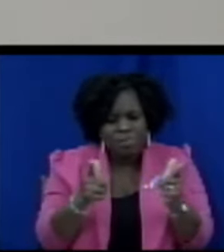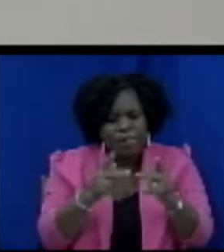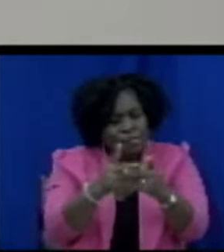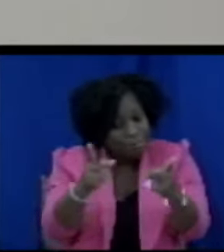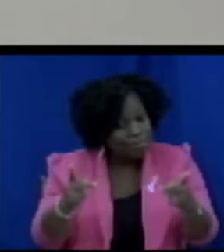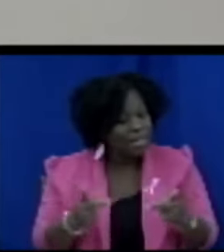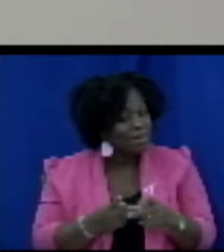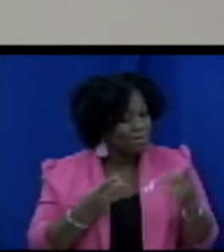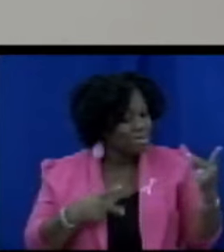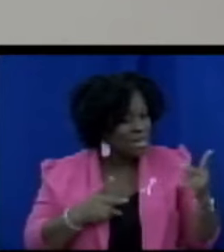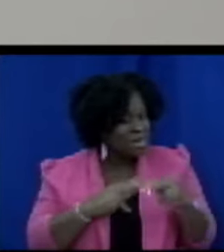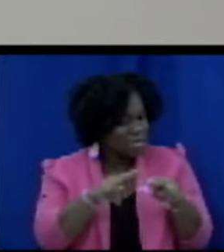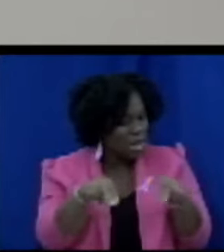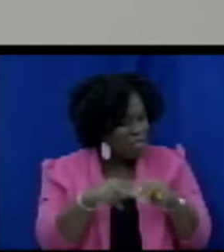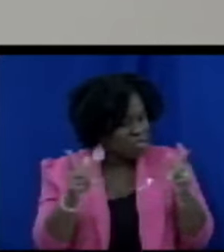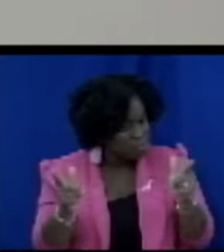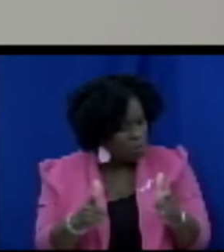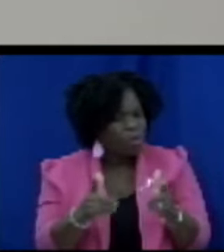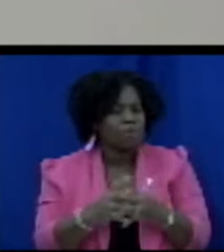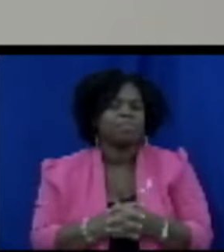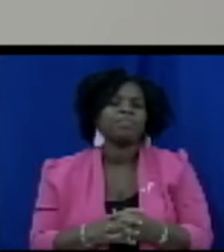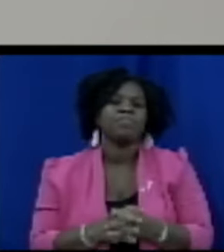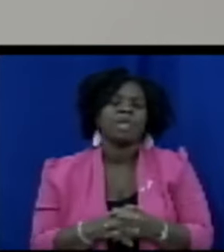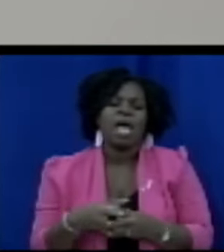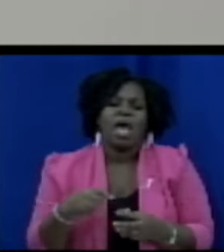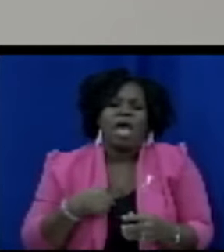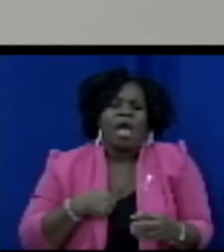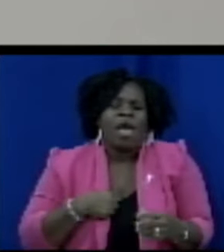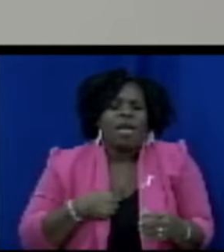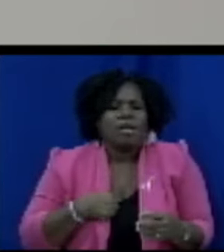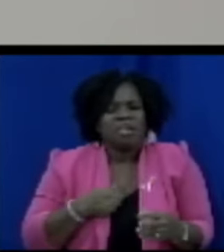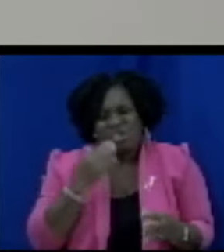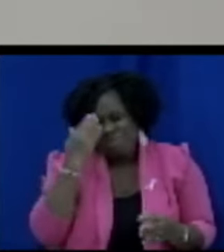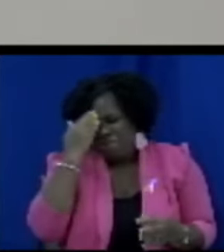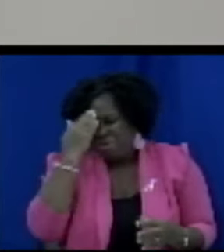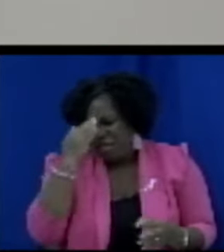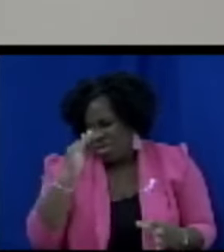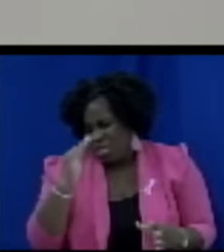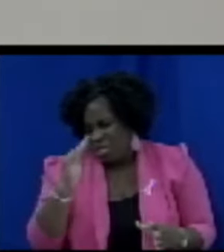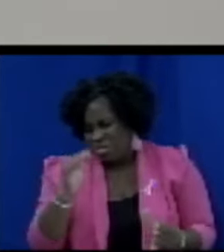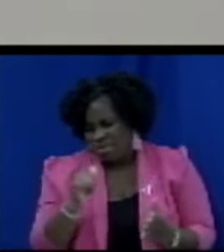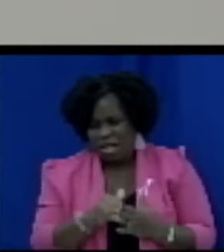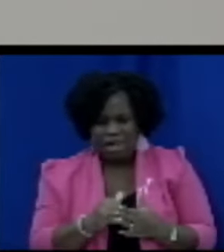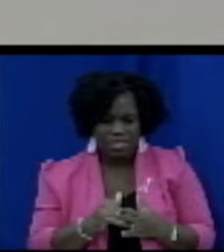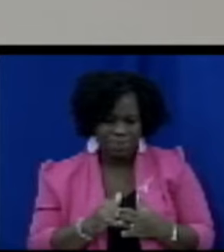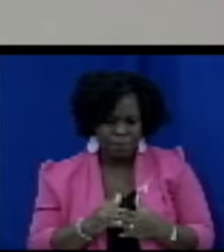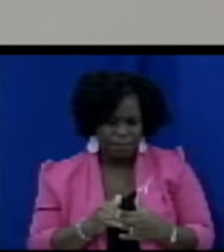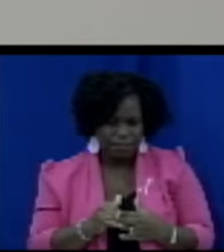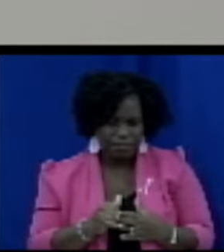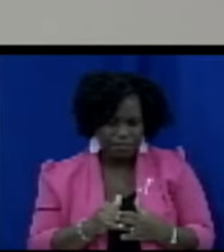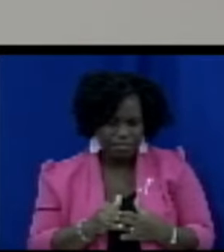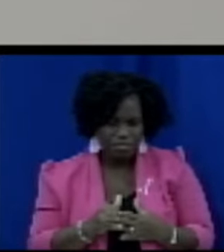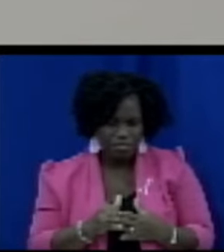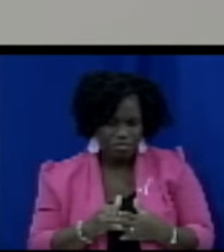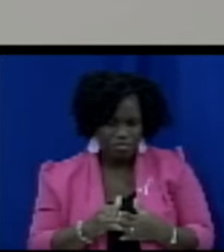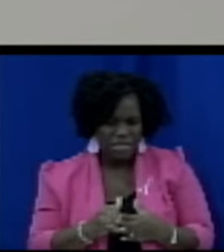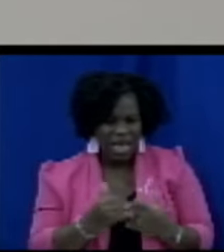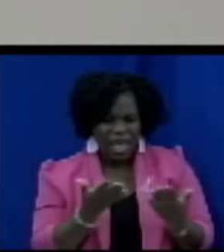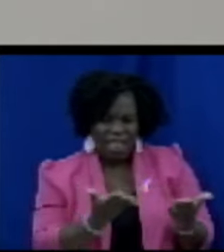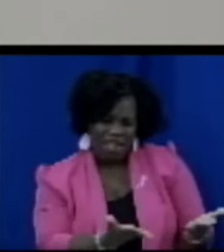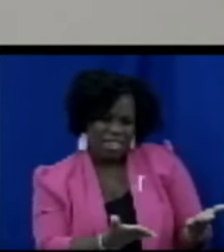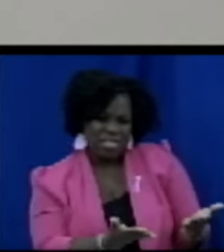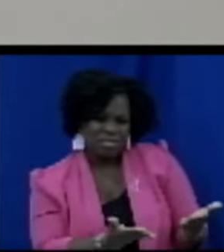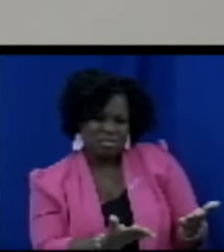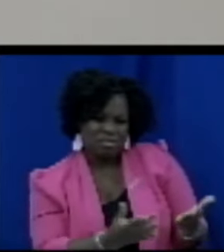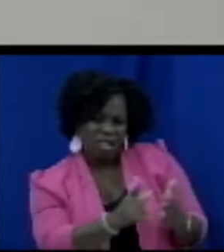I do not think that the purpose of this legislation is to create harm in terms of destroying any business